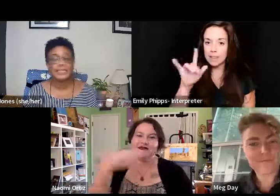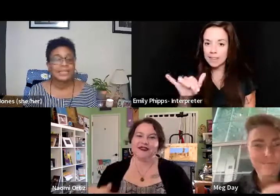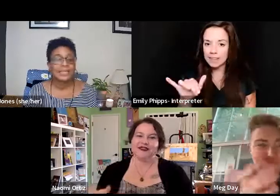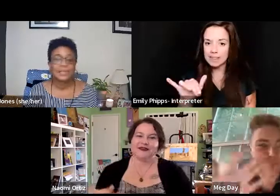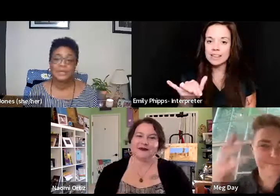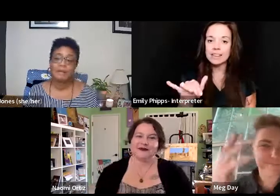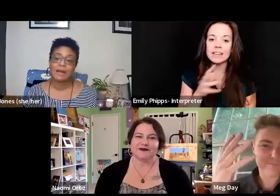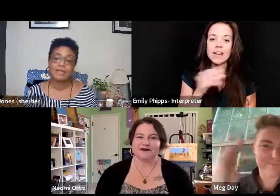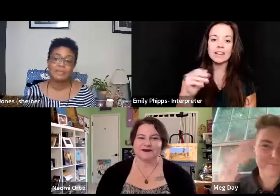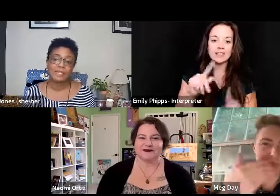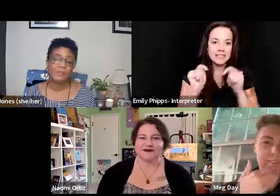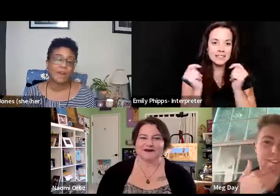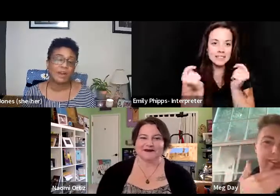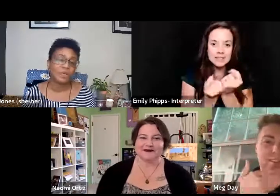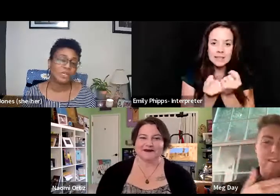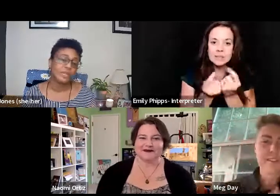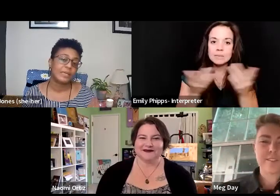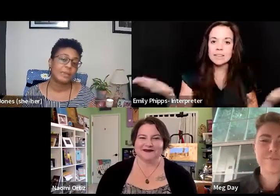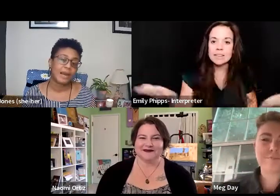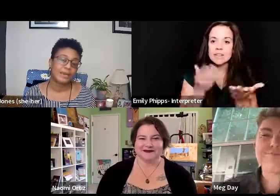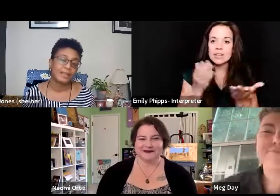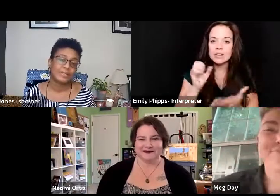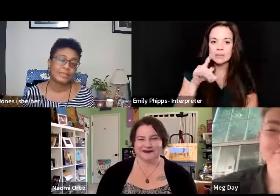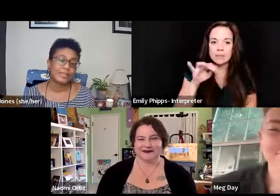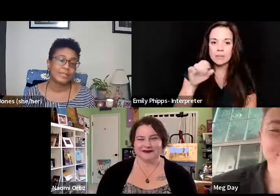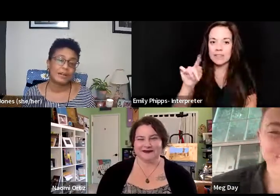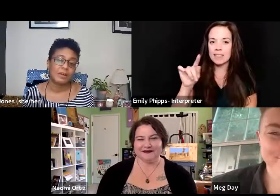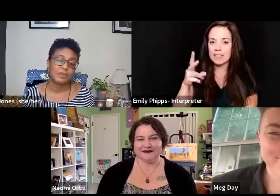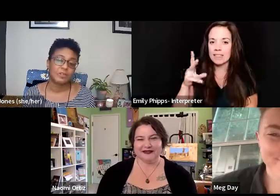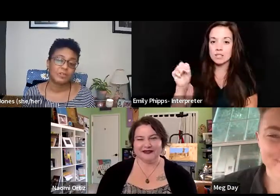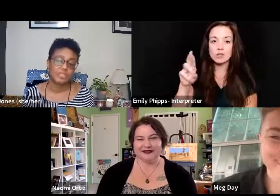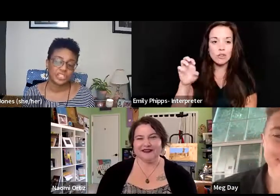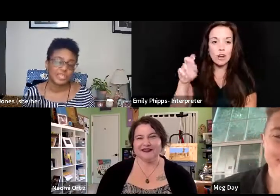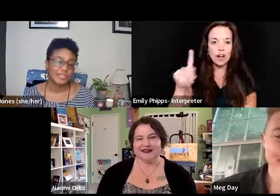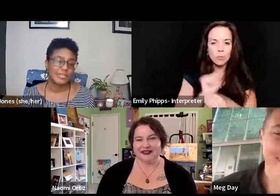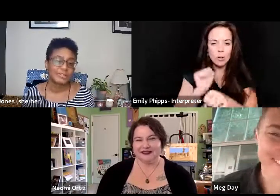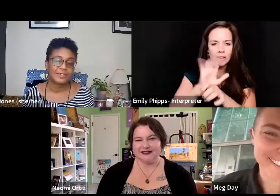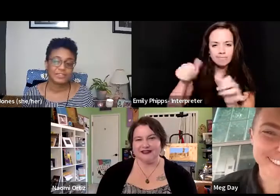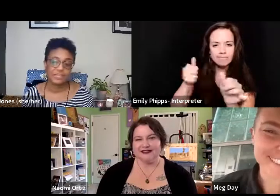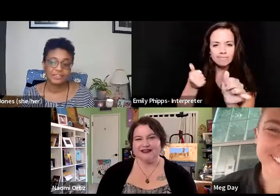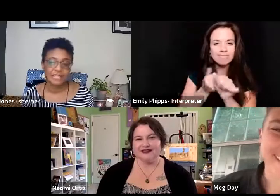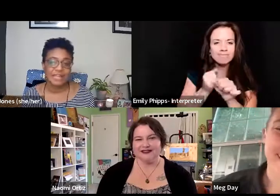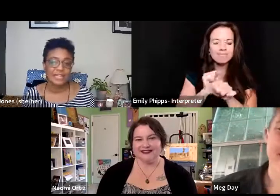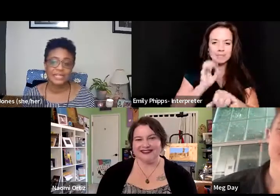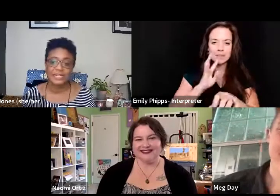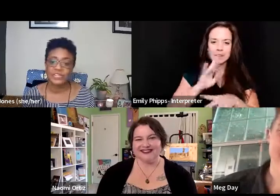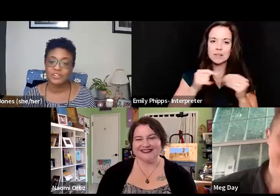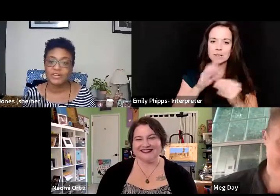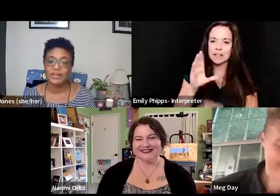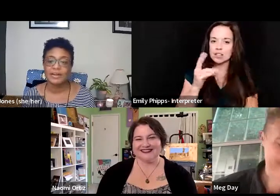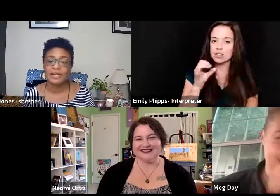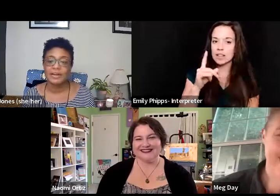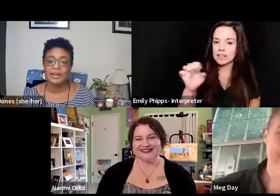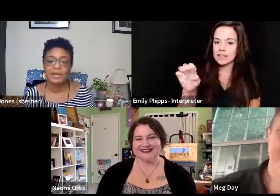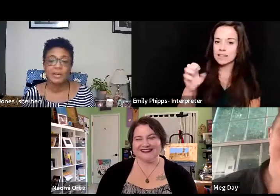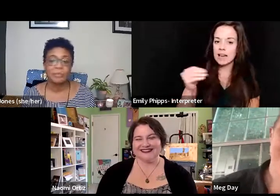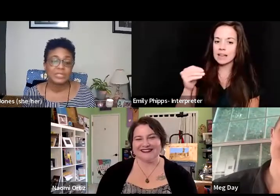to the team here at Split the Spock working behind the scenes to cover logistics, Chelsea and Alexandria.